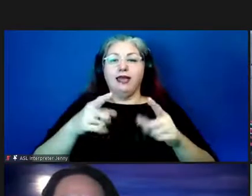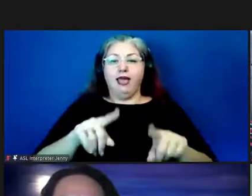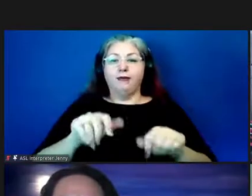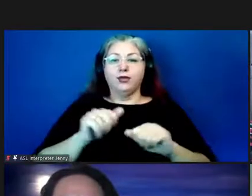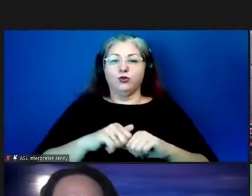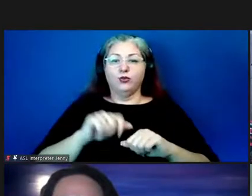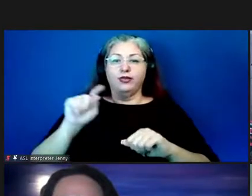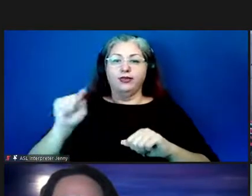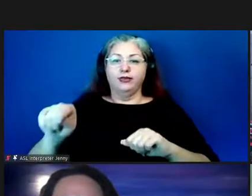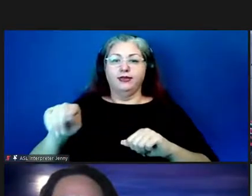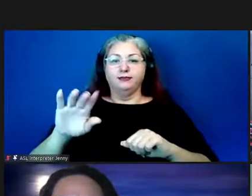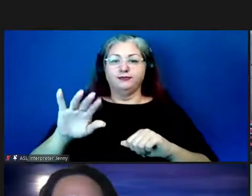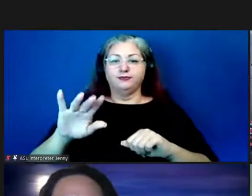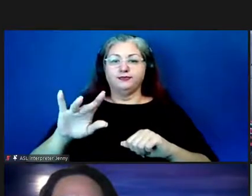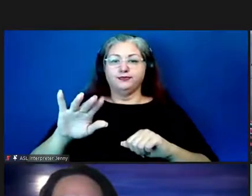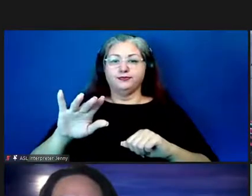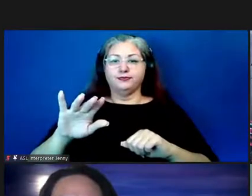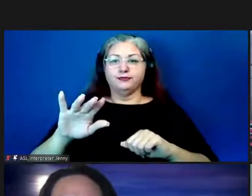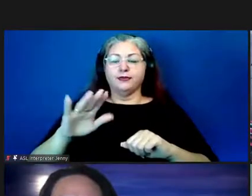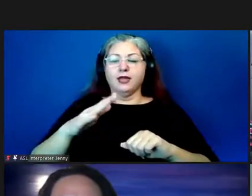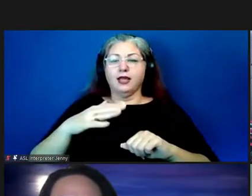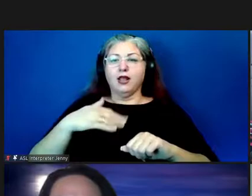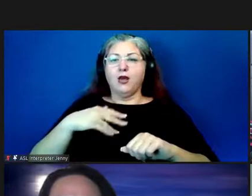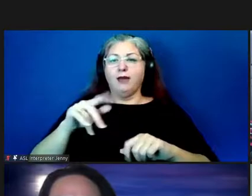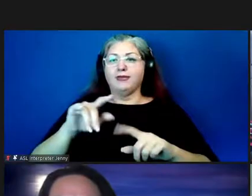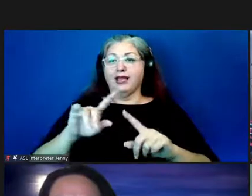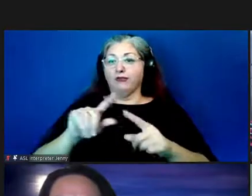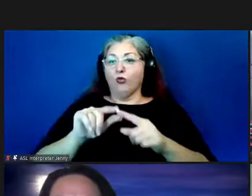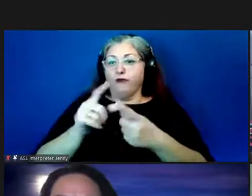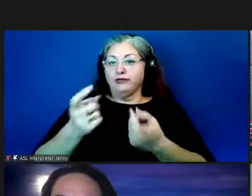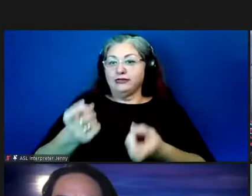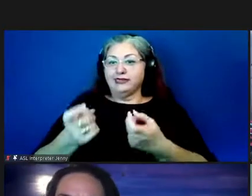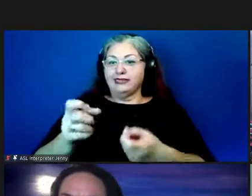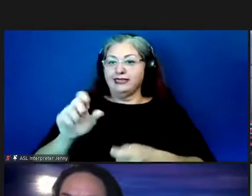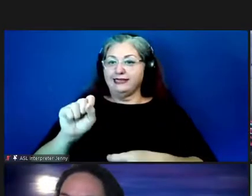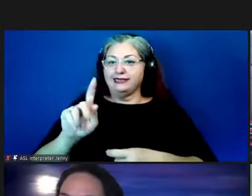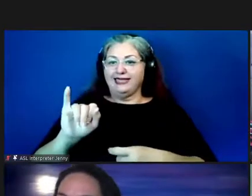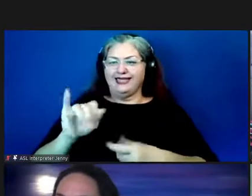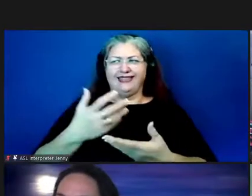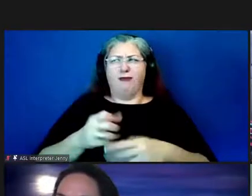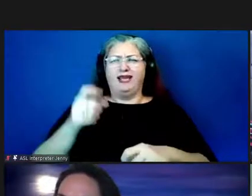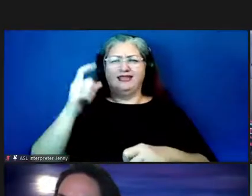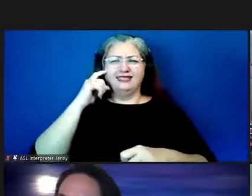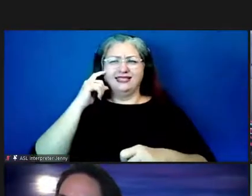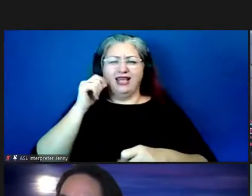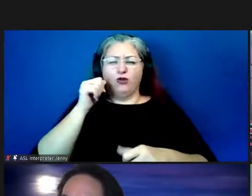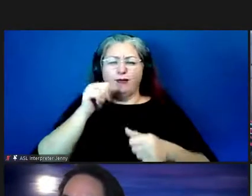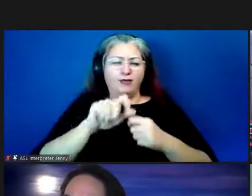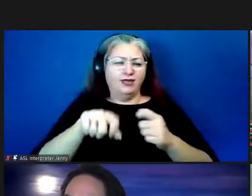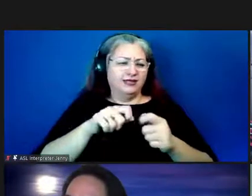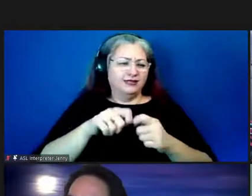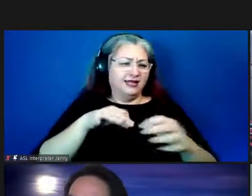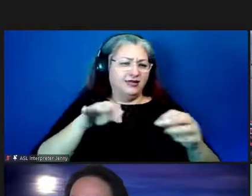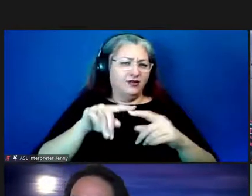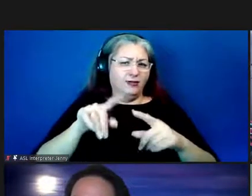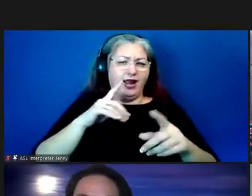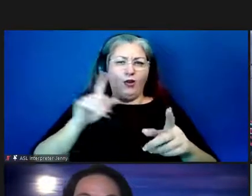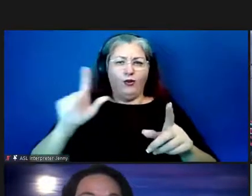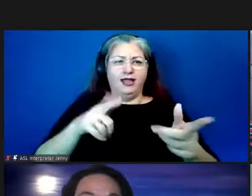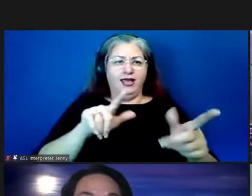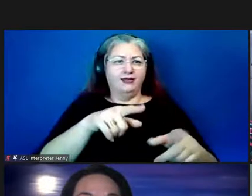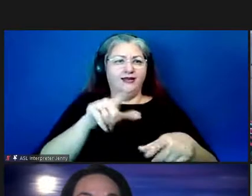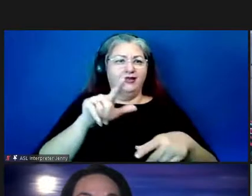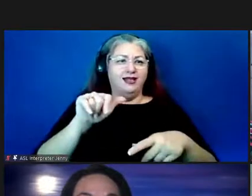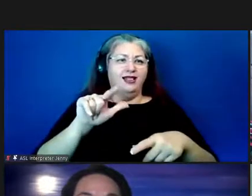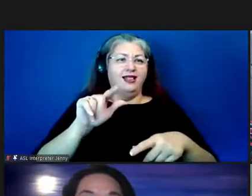uh with our app like ski there was it just didn't make sense i don't remember the exact definition but i'm to put nalani on the spot